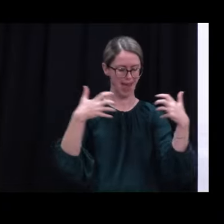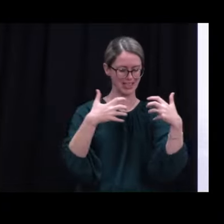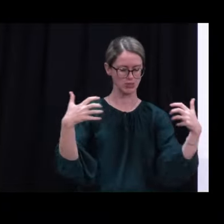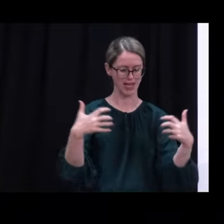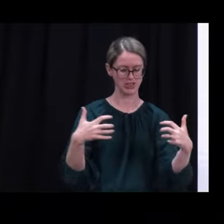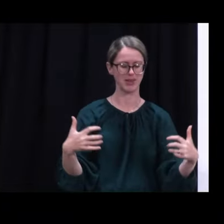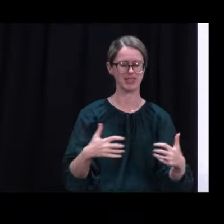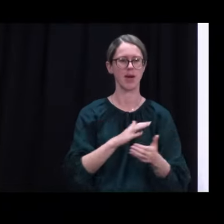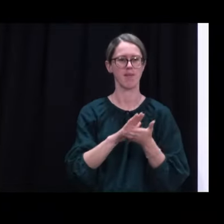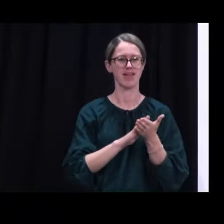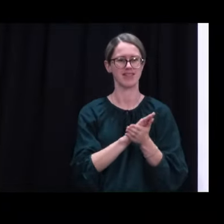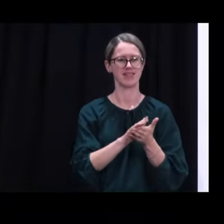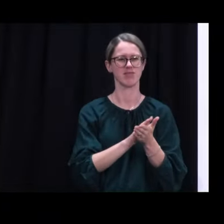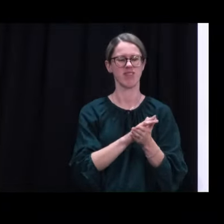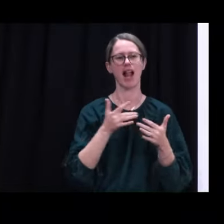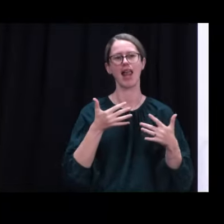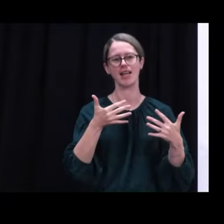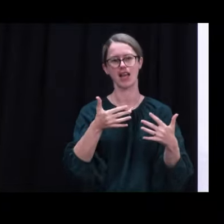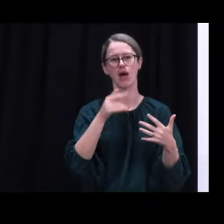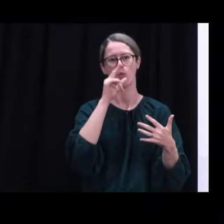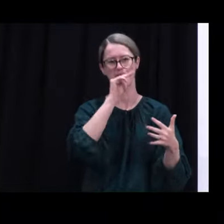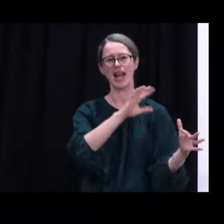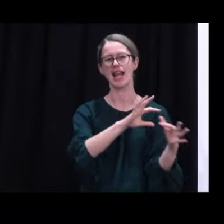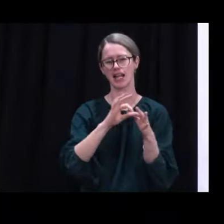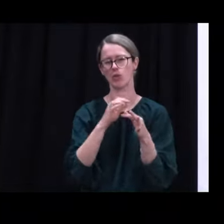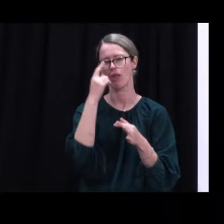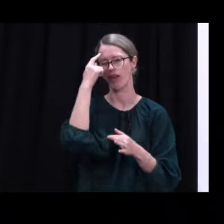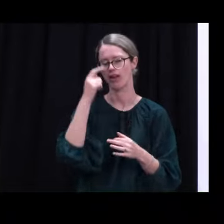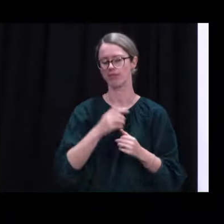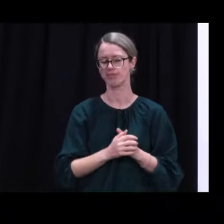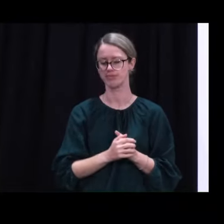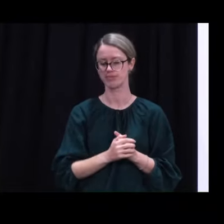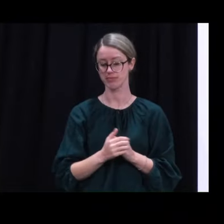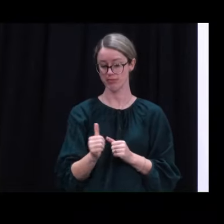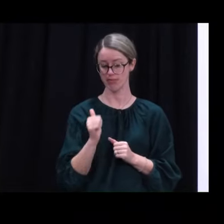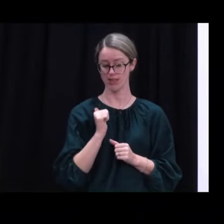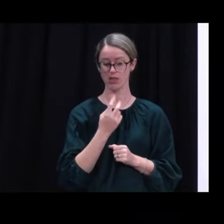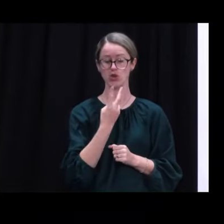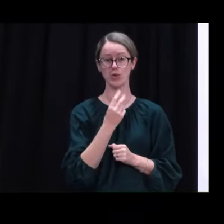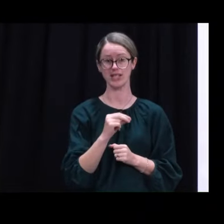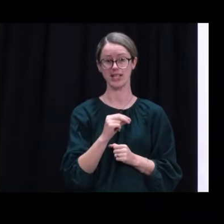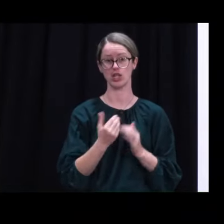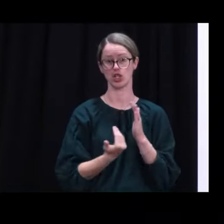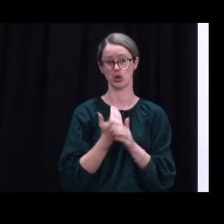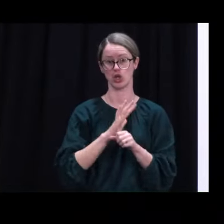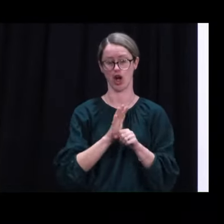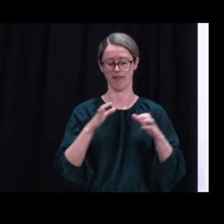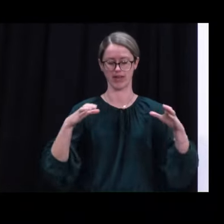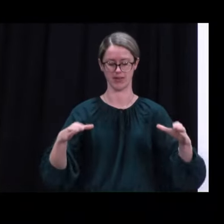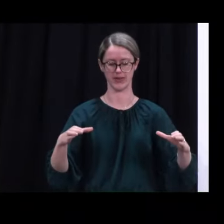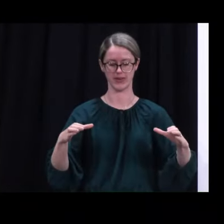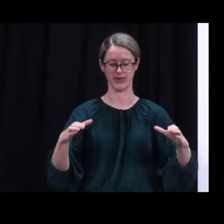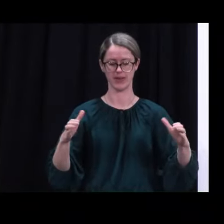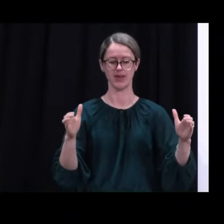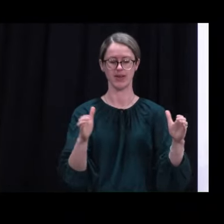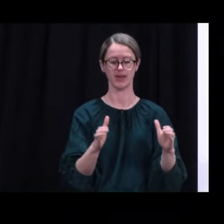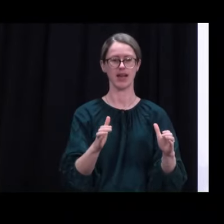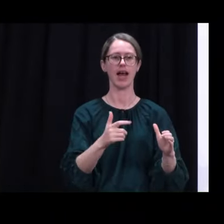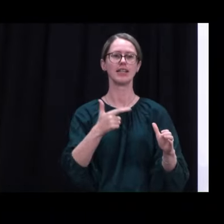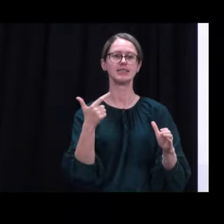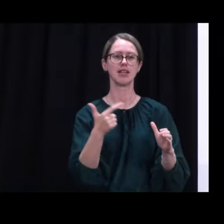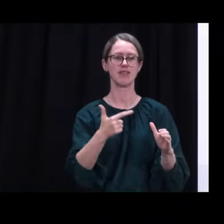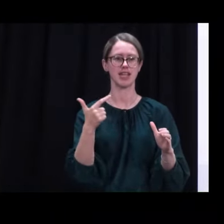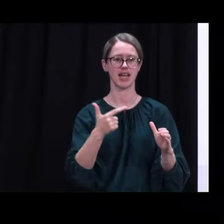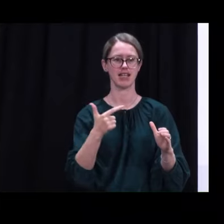of these cases can be linked. In fact, of yesterday's 20 cases shows that 17 or 85 per cent